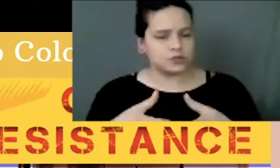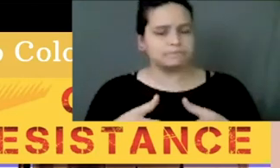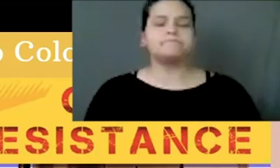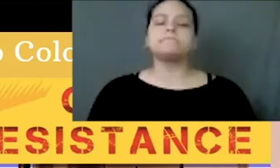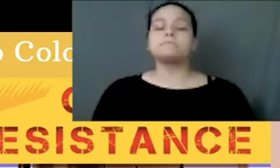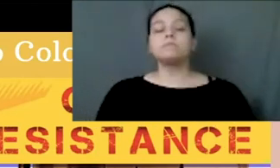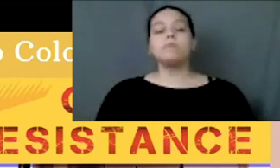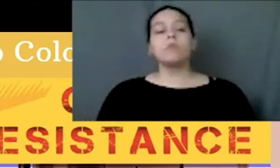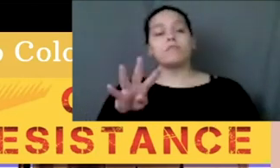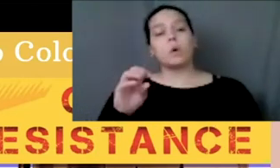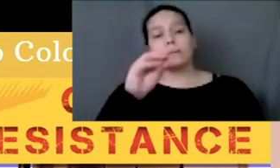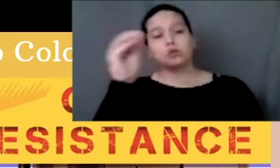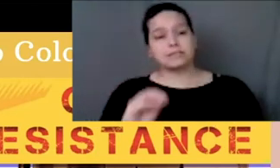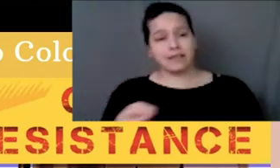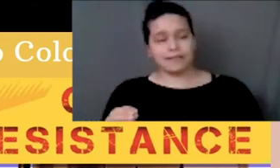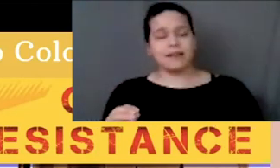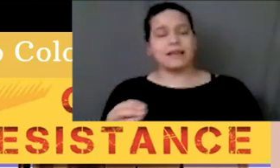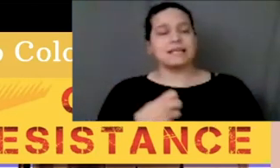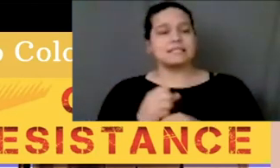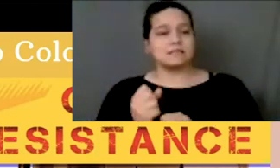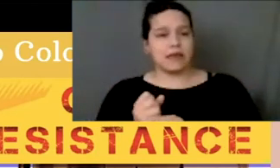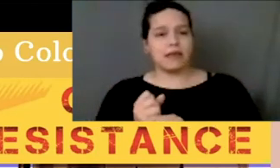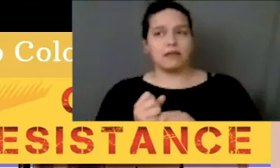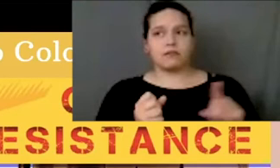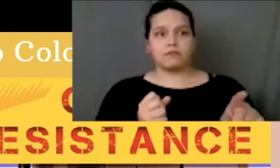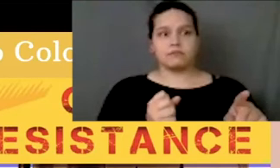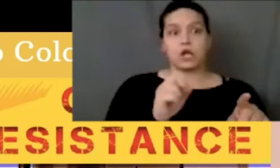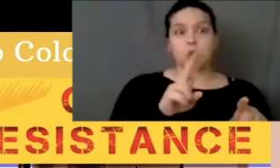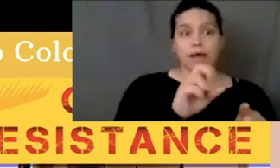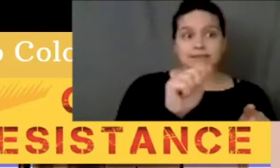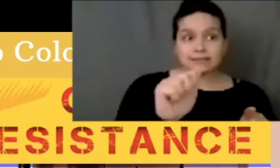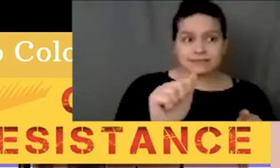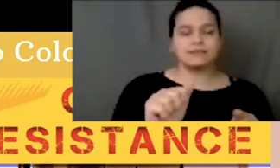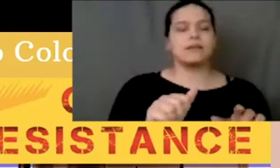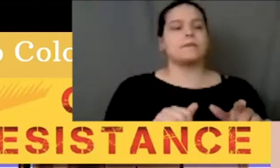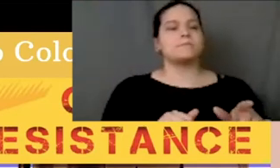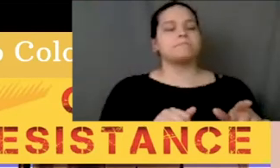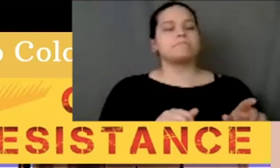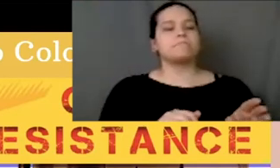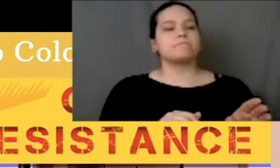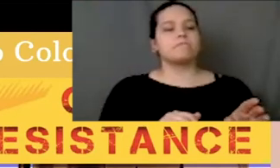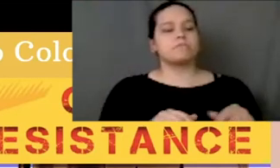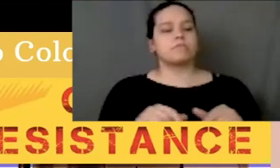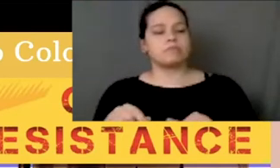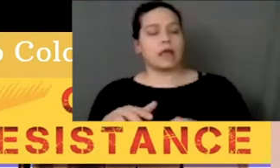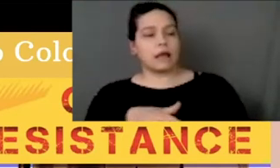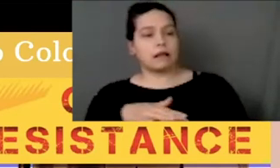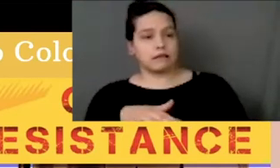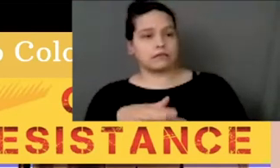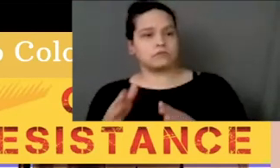age 24 or younger, whereas the general US population those age 24 and younger make up